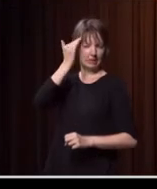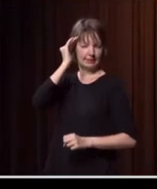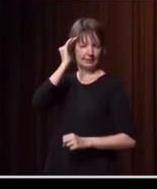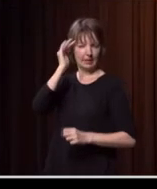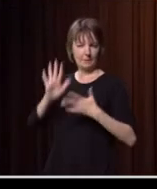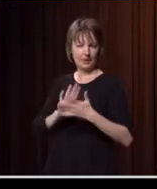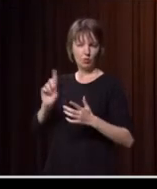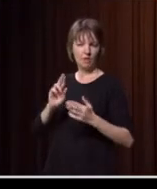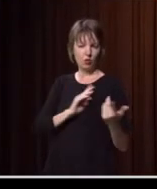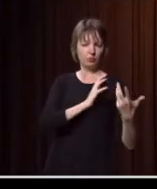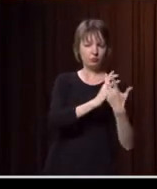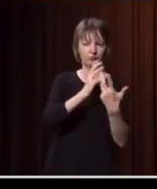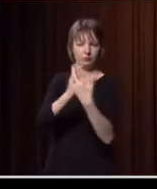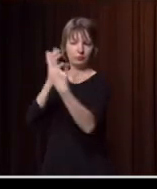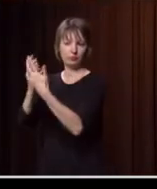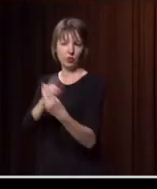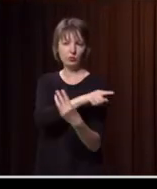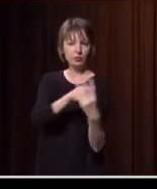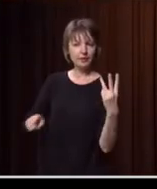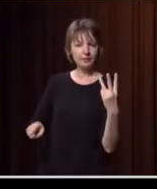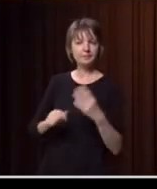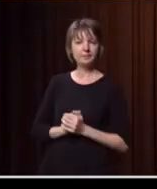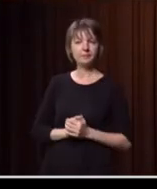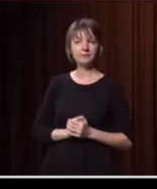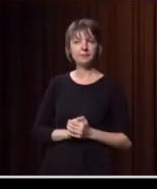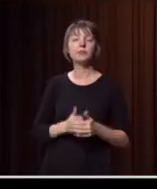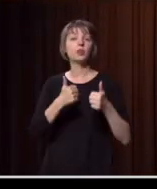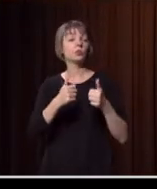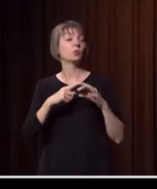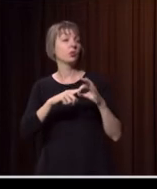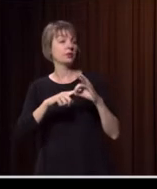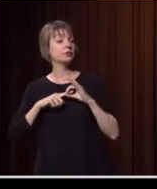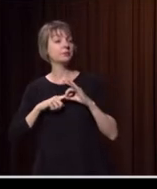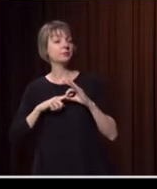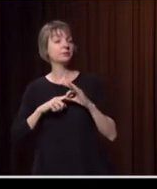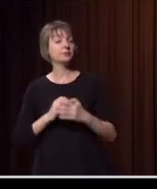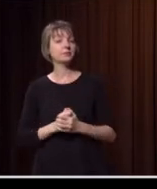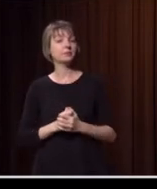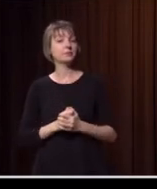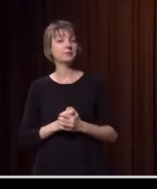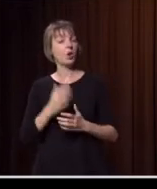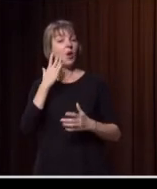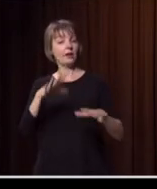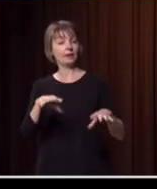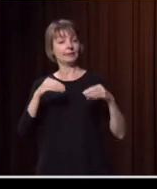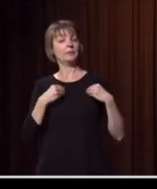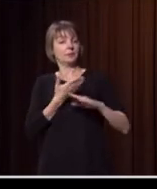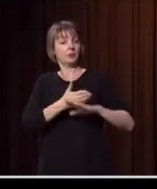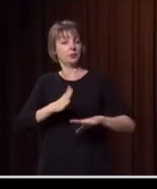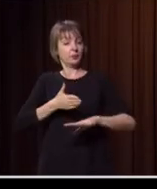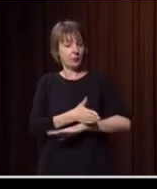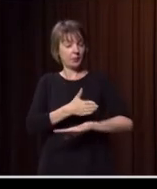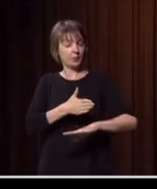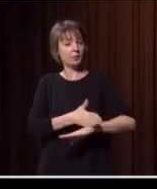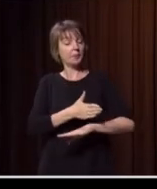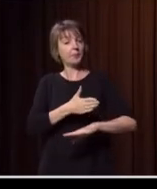understand what resilience means? It is a great question. And, and taking on this new role, I must admit, when, when I first looked at taking